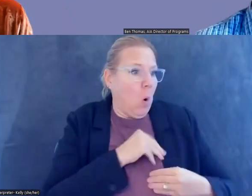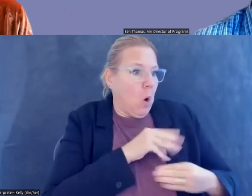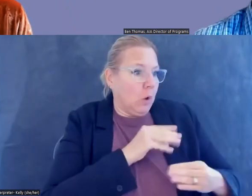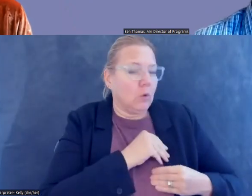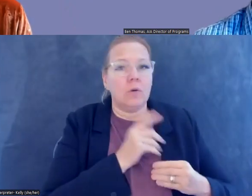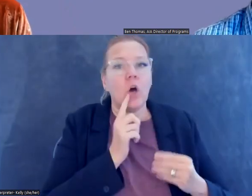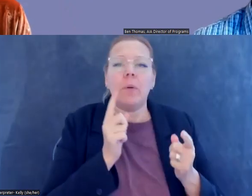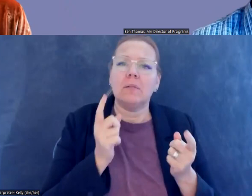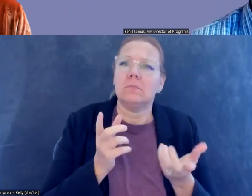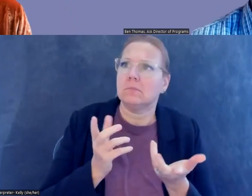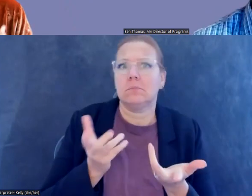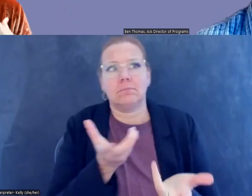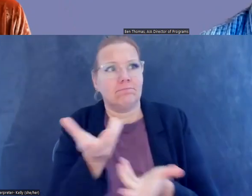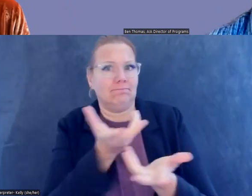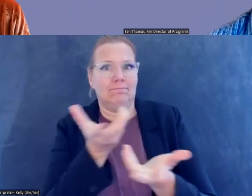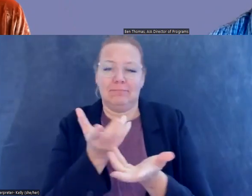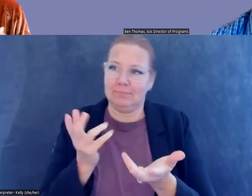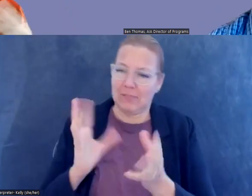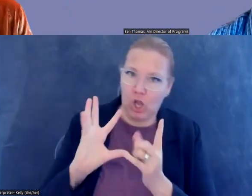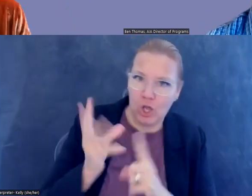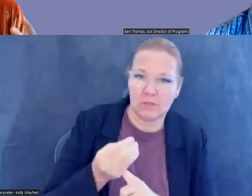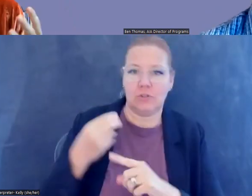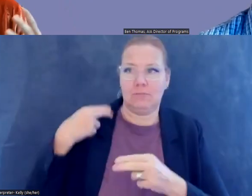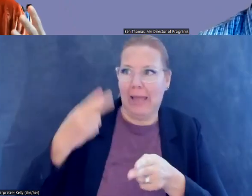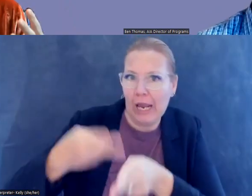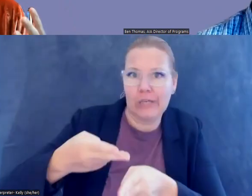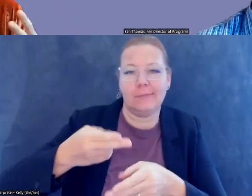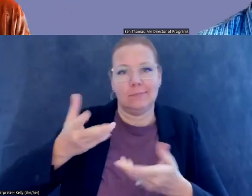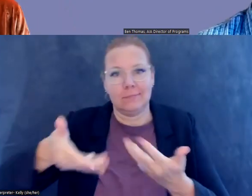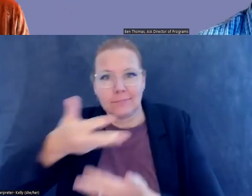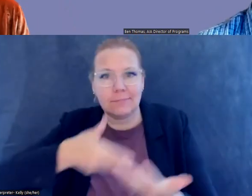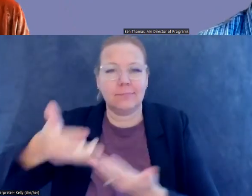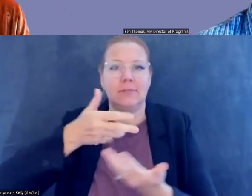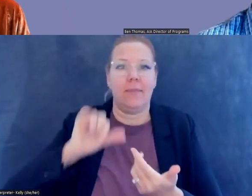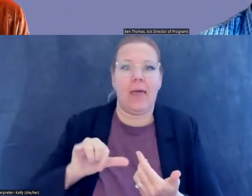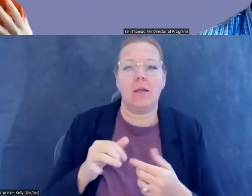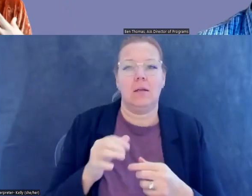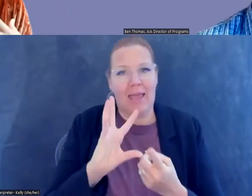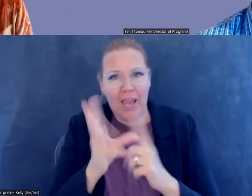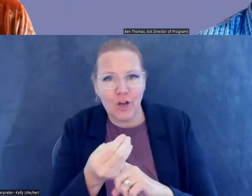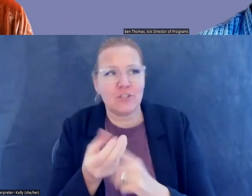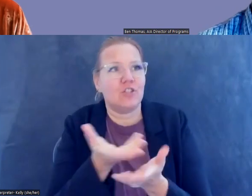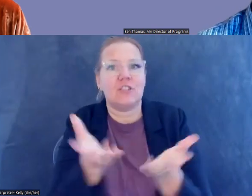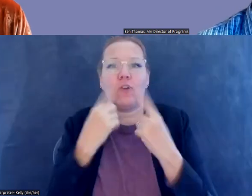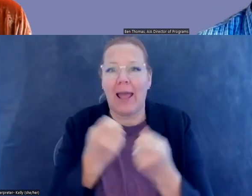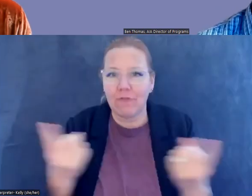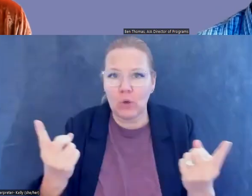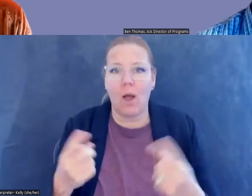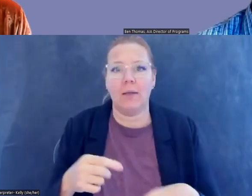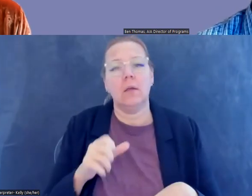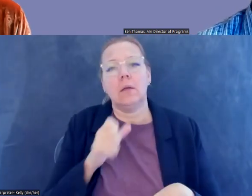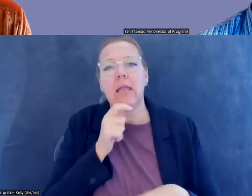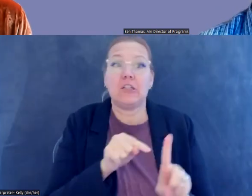which in many ways is completely in contrast to our concept of world heritage, right, that belongs to everybody. This need for a single